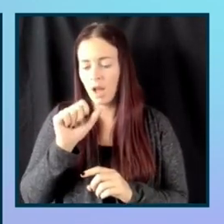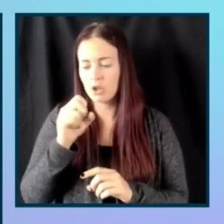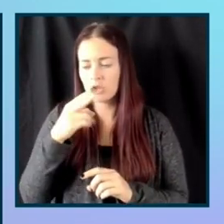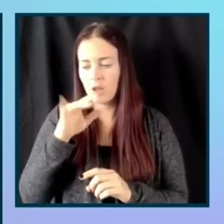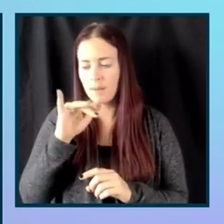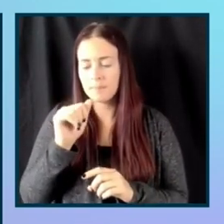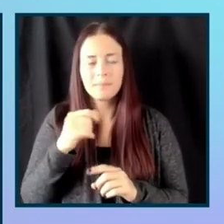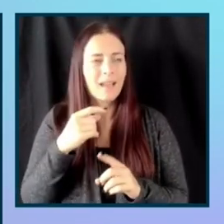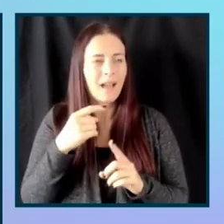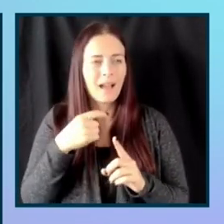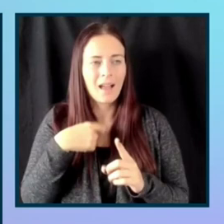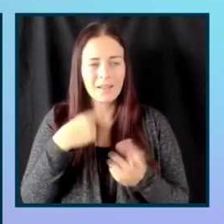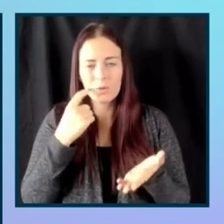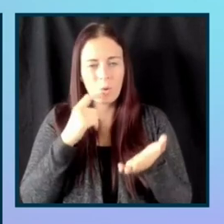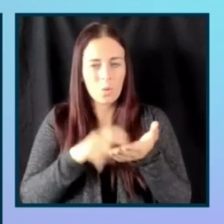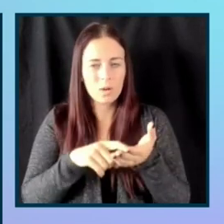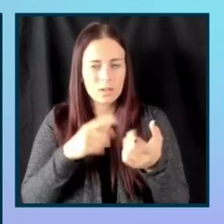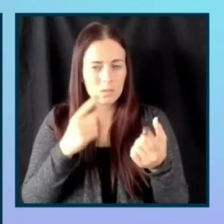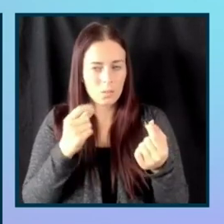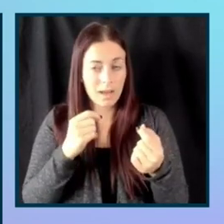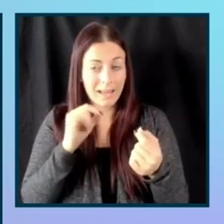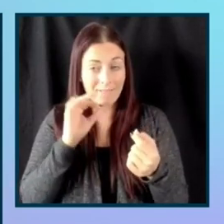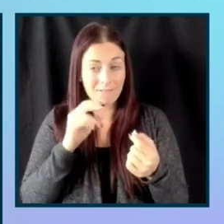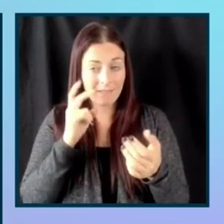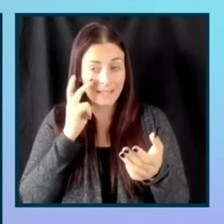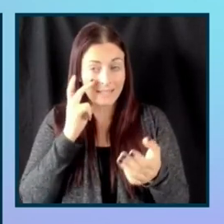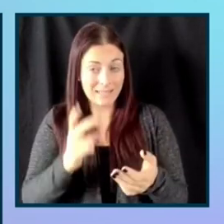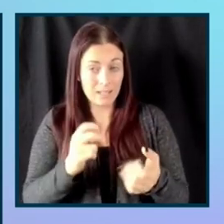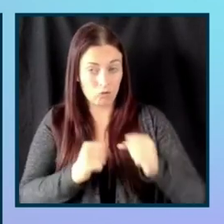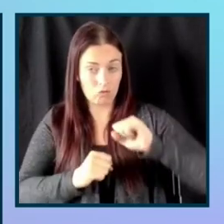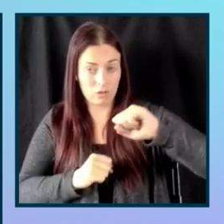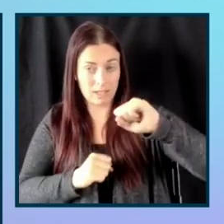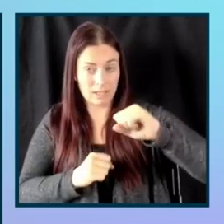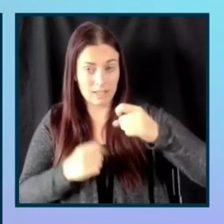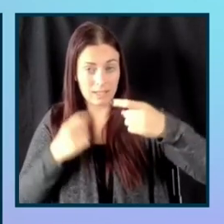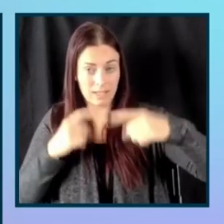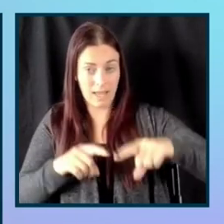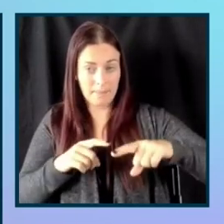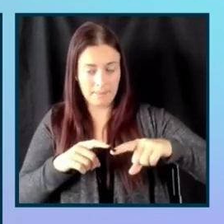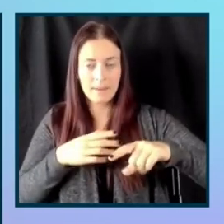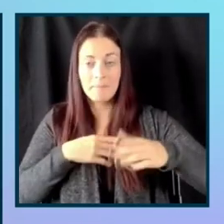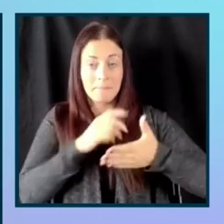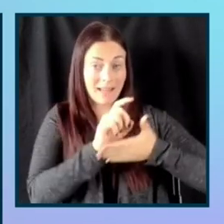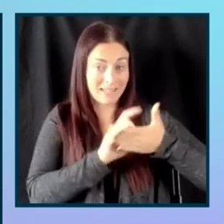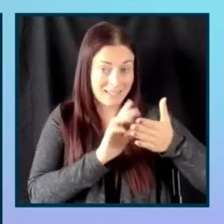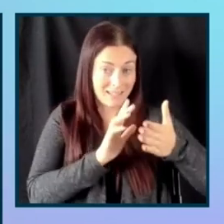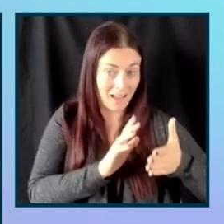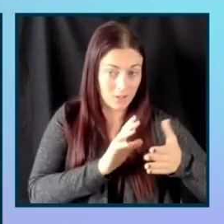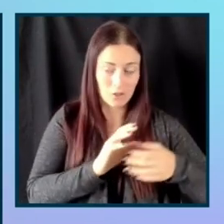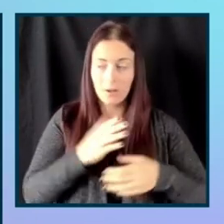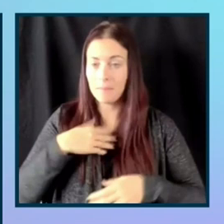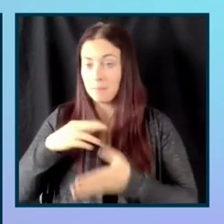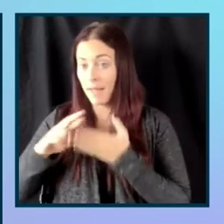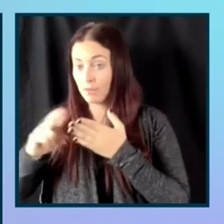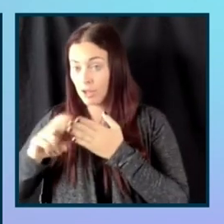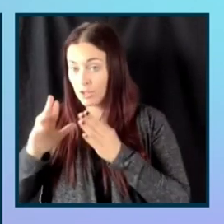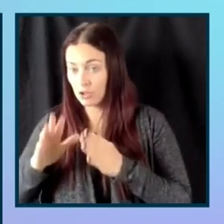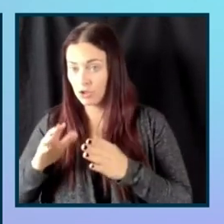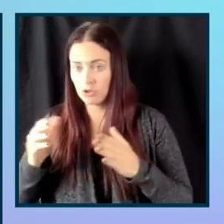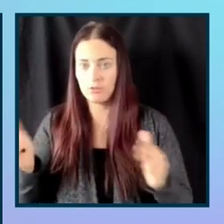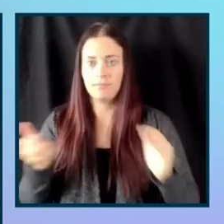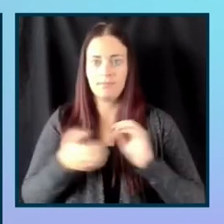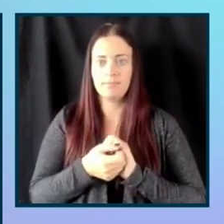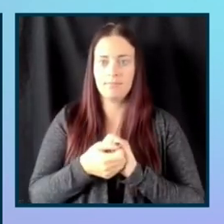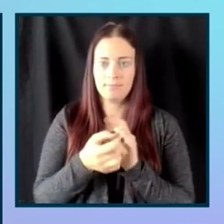encounter resistance is to put my, you know, designer and researcher head on, right. And figure out like, what is it